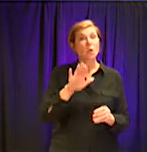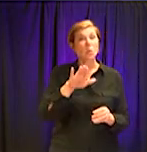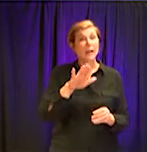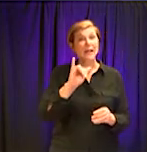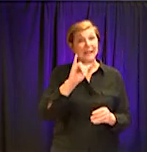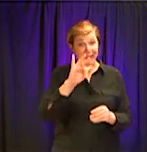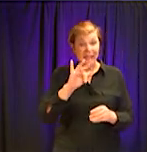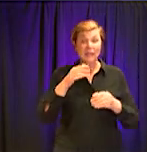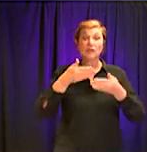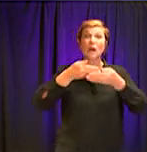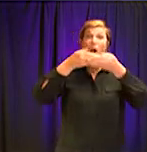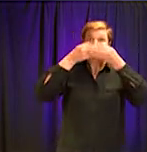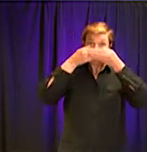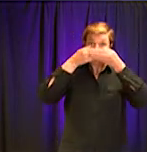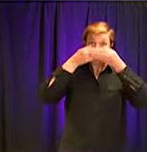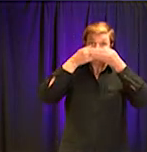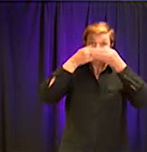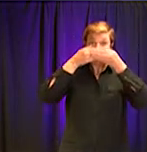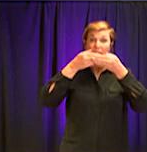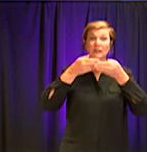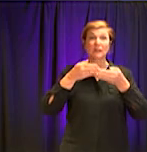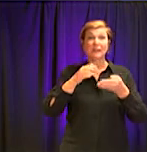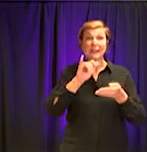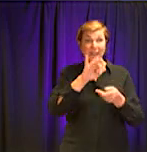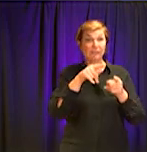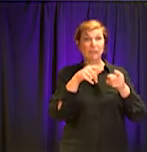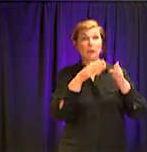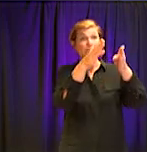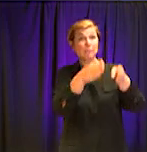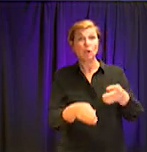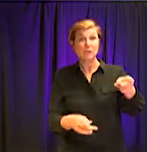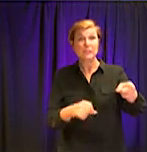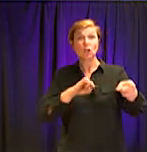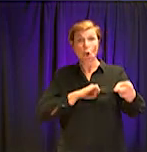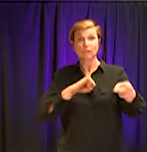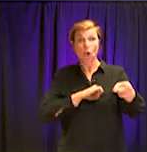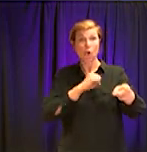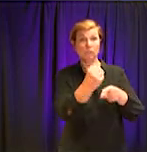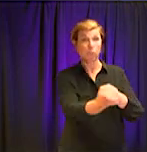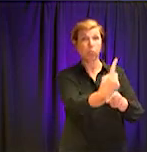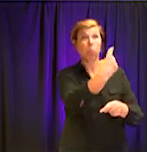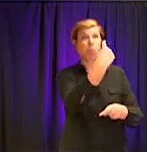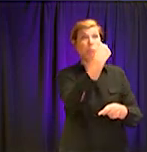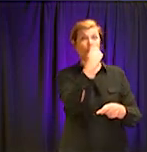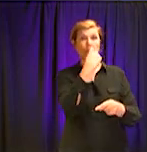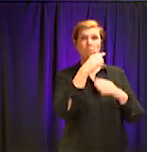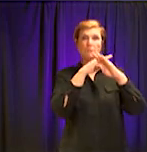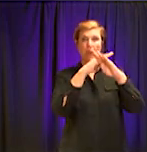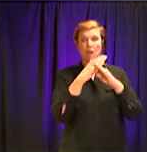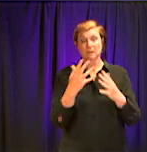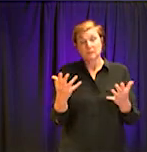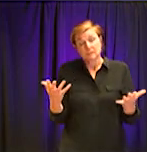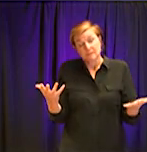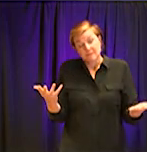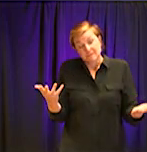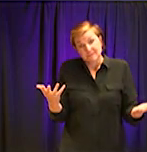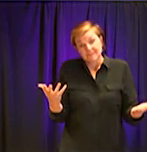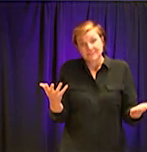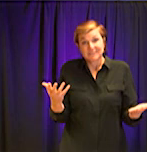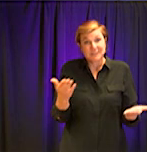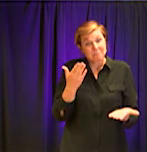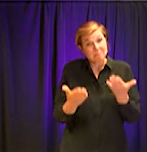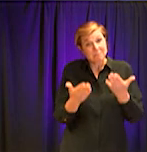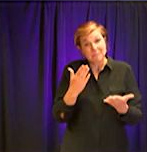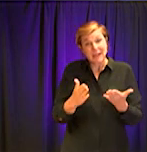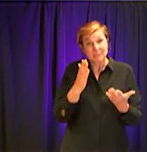effective. It's not maximal effective, but it's something. It's makeshift. Right. You do what you have to do. Right. All right, I have another question. I'm a